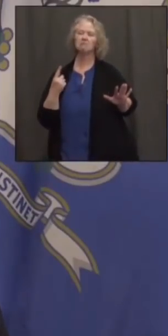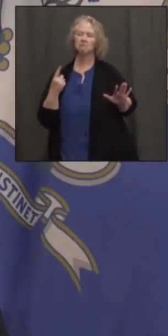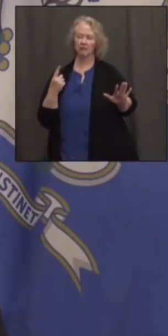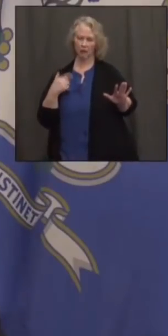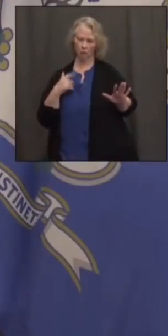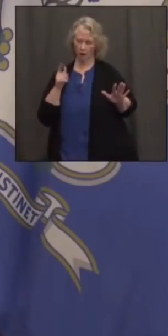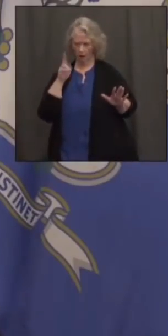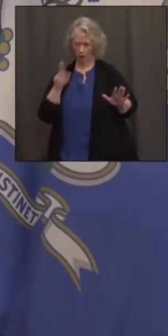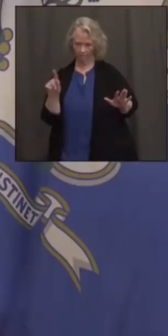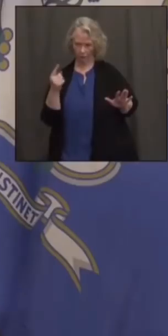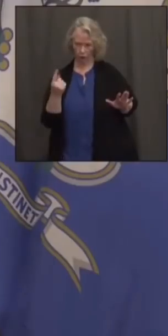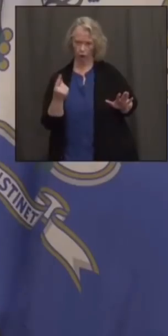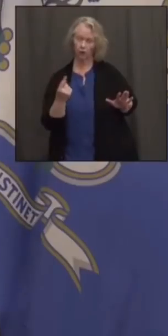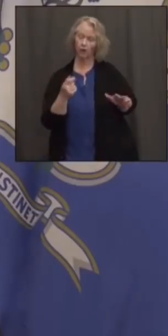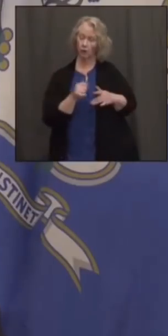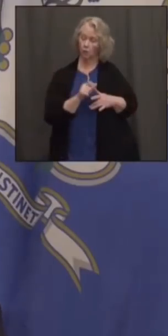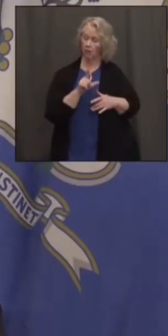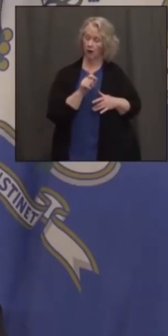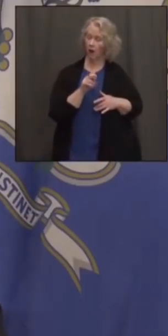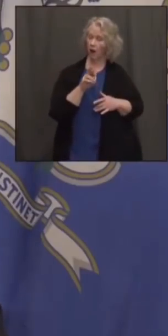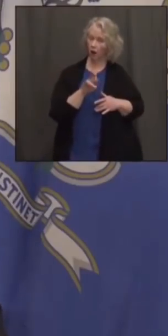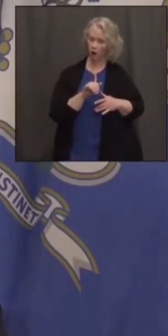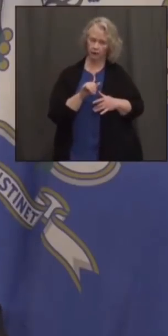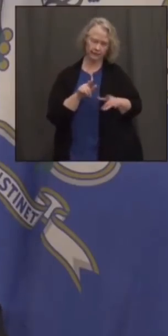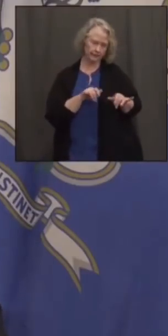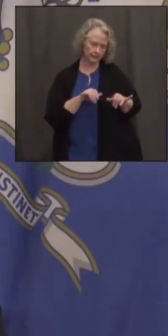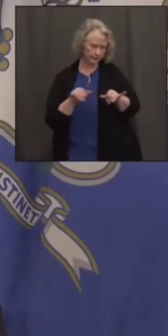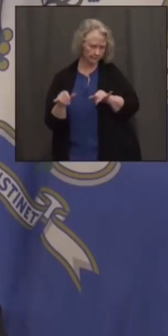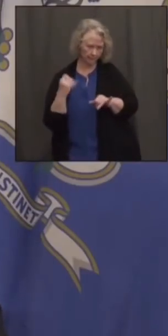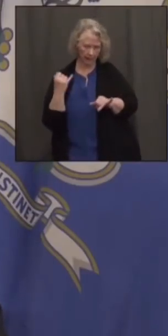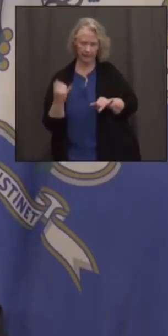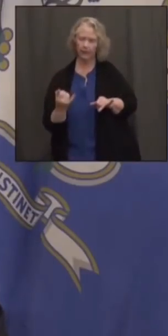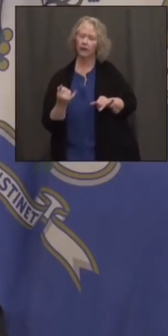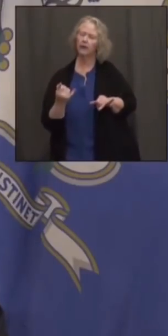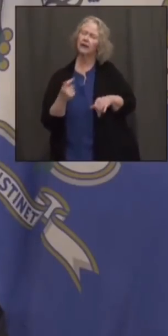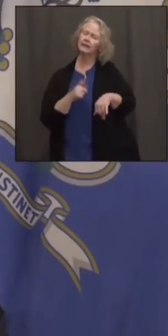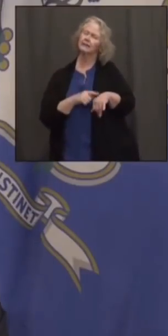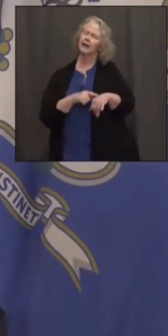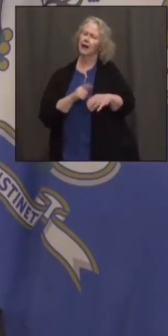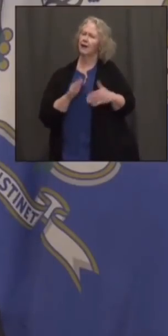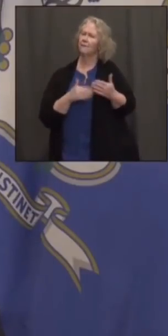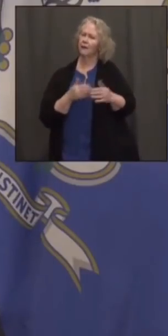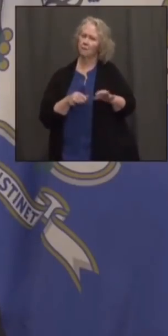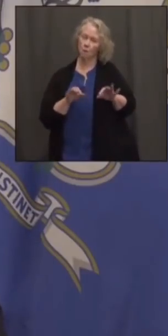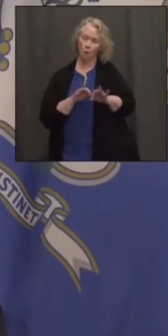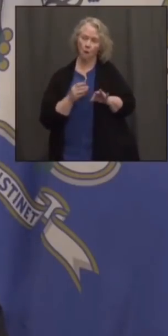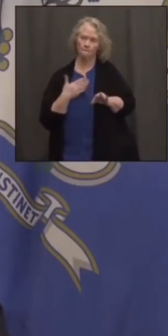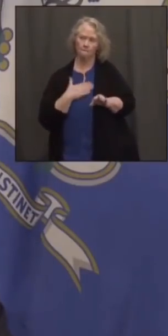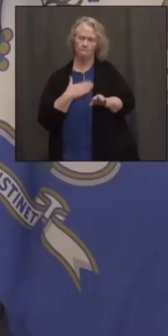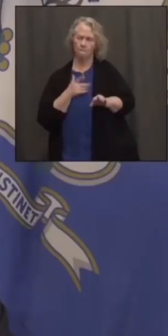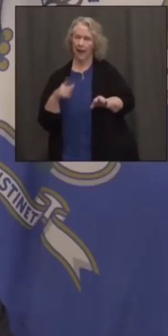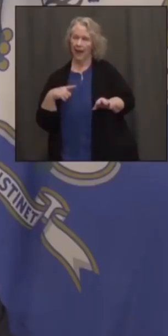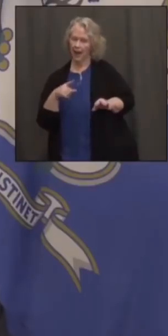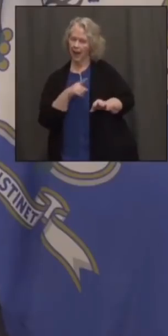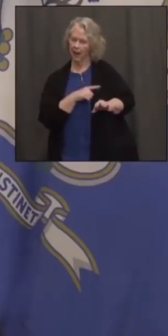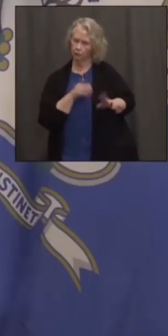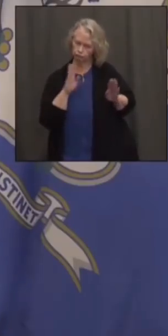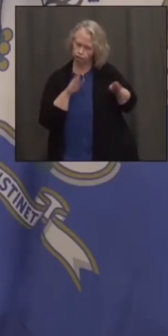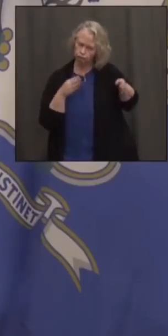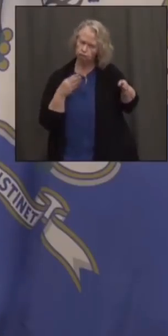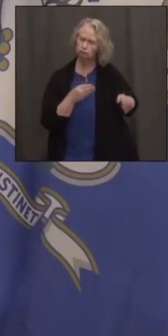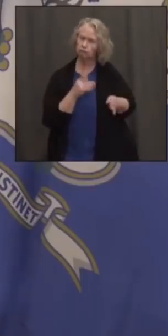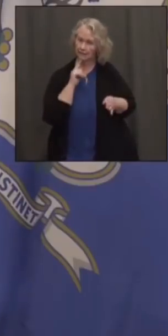we with the lottery have the same opportunities to get going. It's really important. Timing is important. I'm glad the legislature is taking it up.